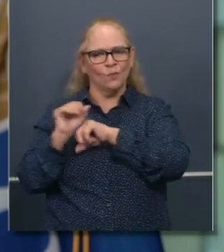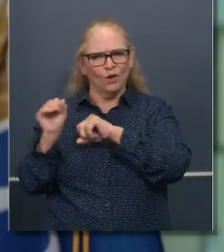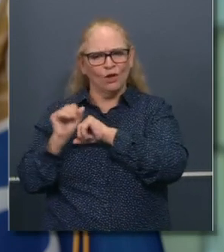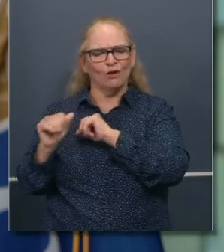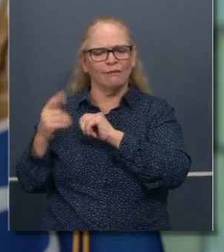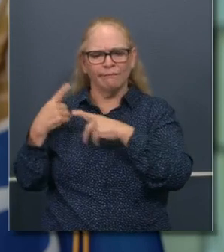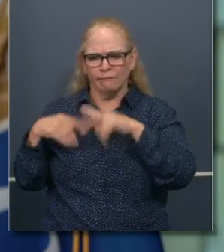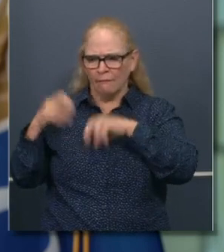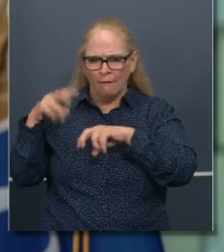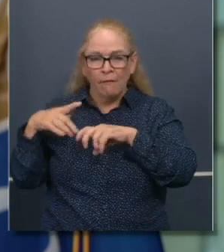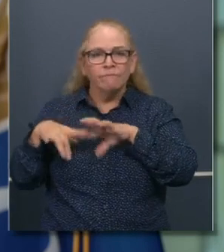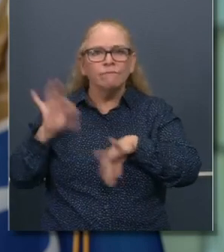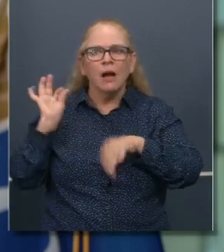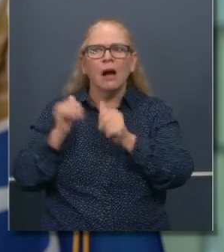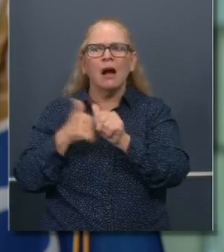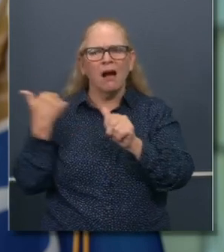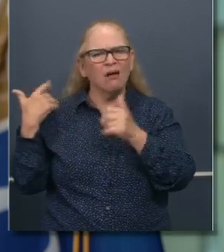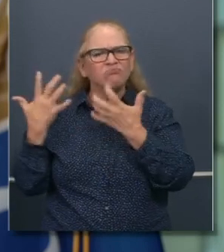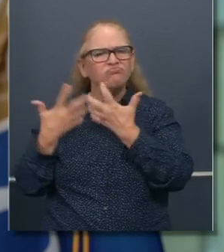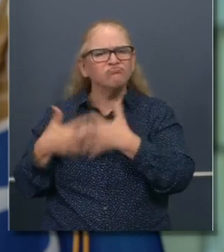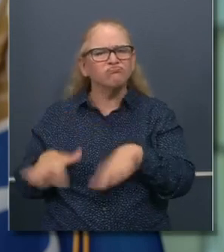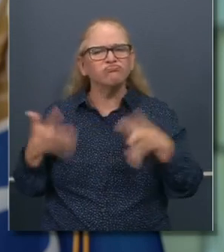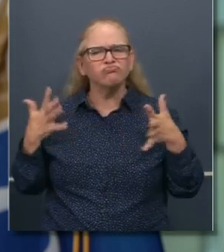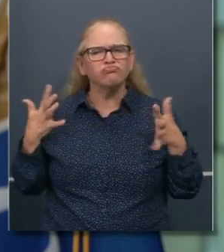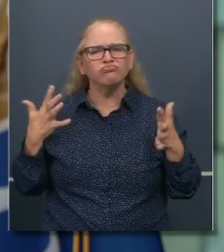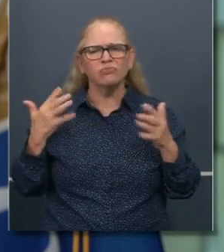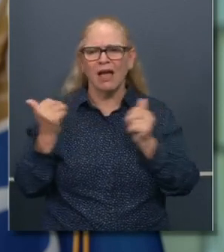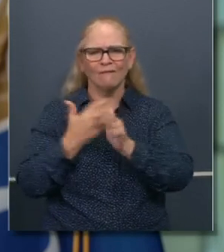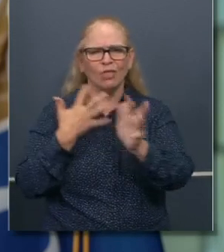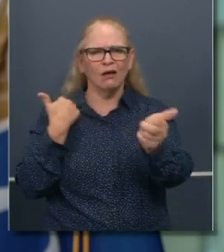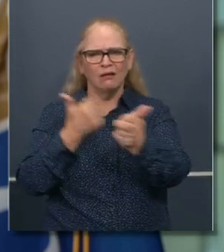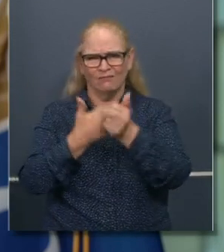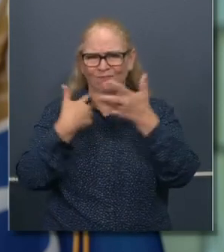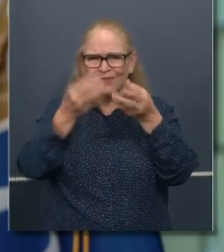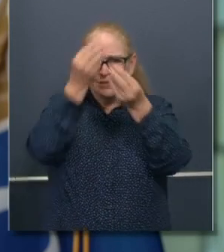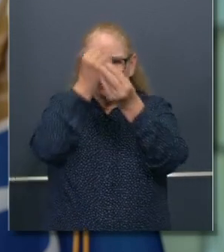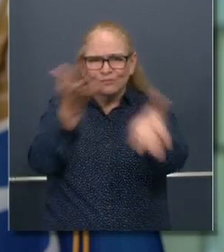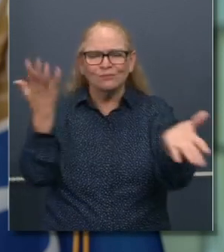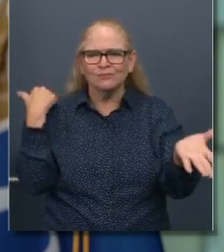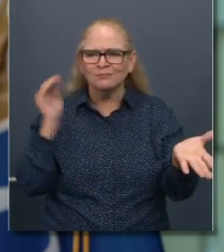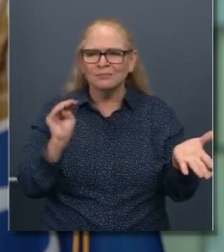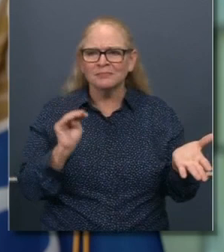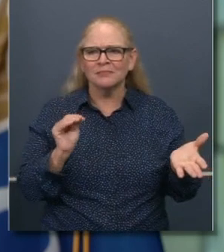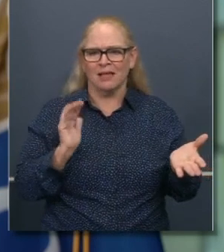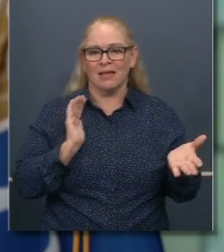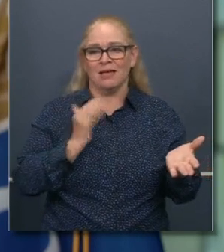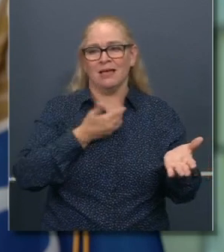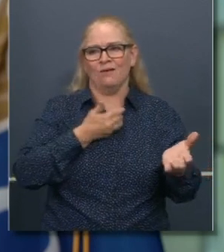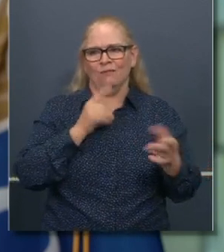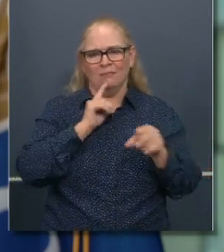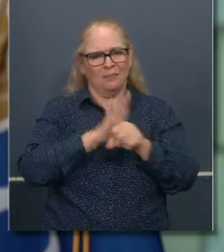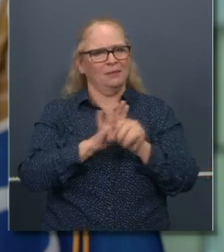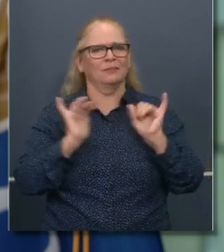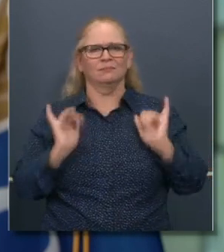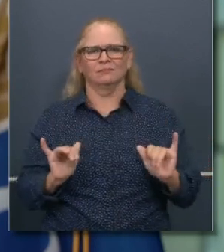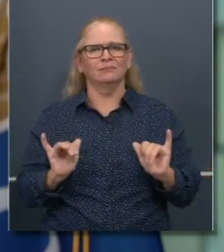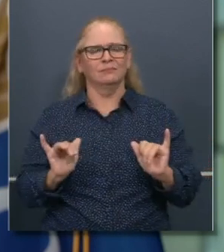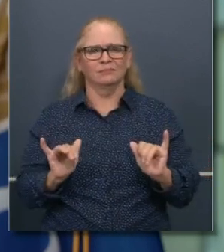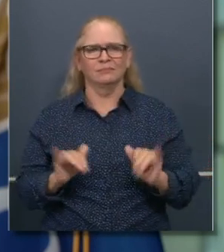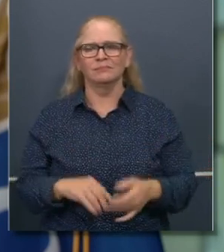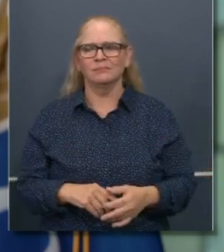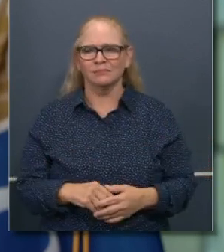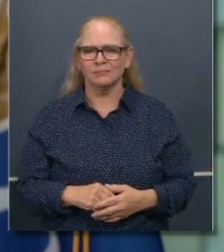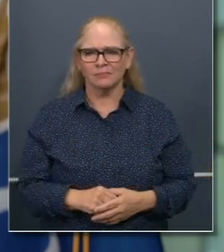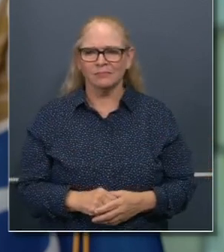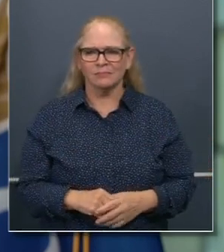some that we socialized on Monday. Uh, we made it, crystal clear, uh, that our commitment is not just to piecemeal